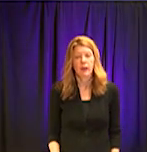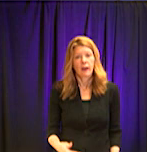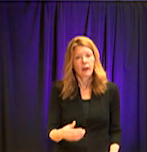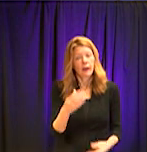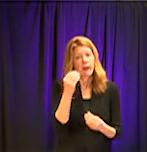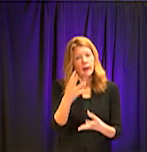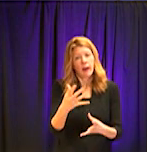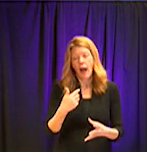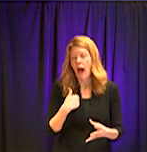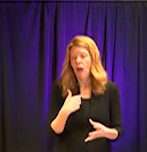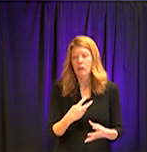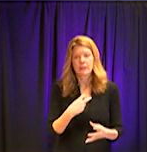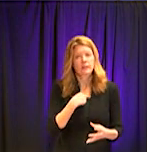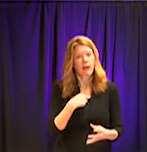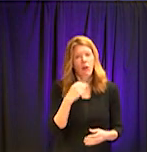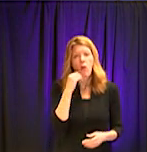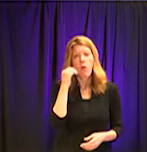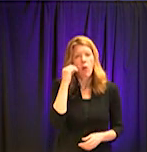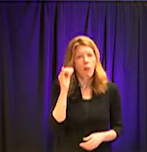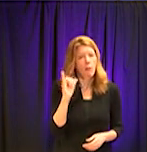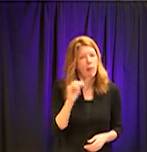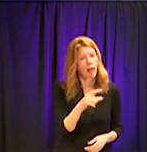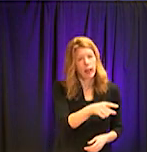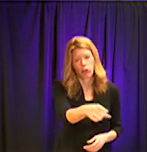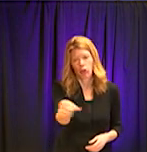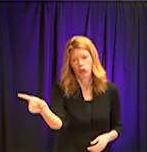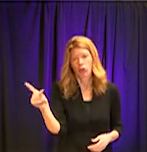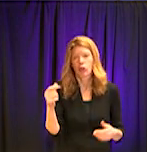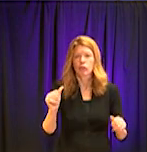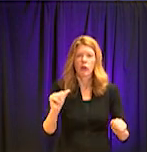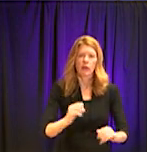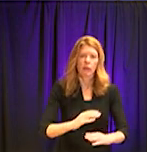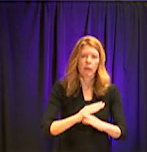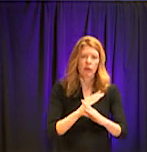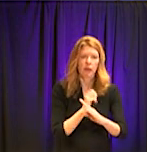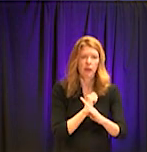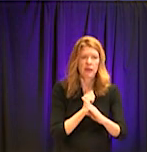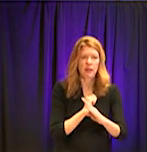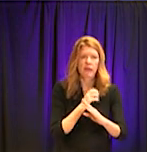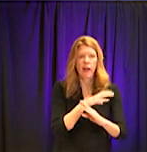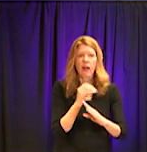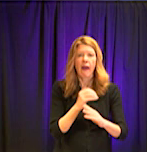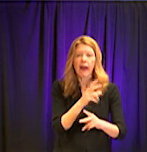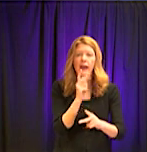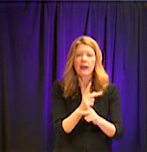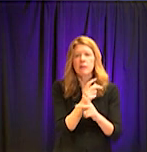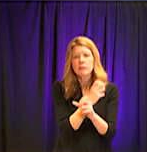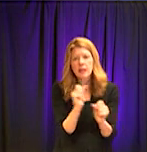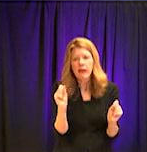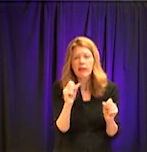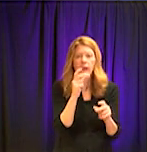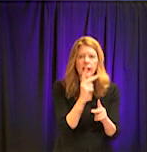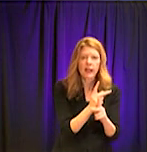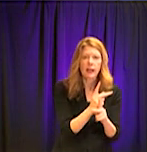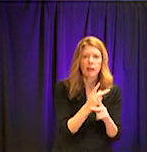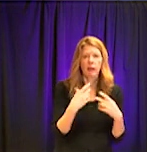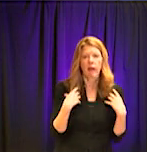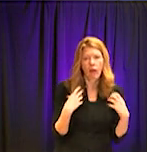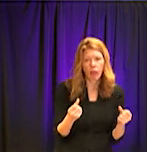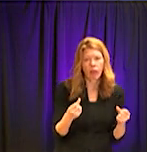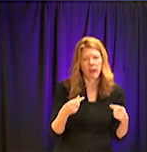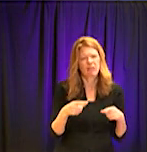just like a lot of you, trying to protect myself and stay safe and healthy during this crisis.